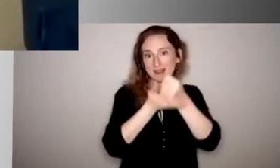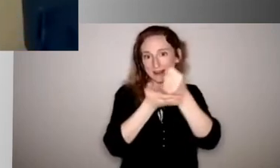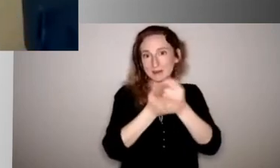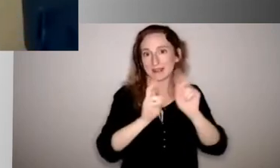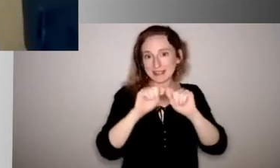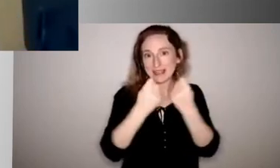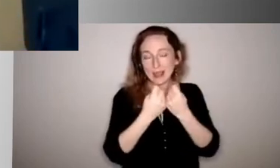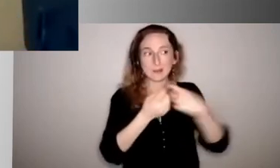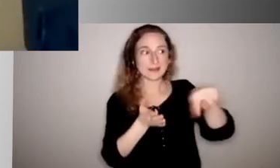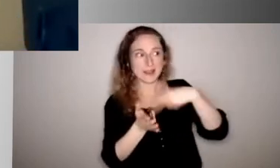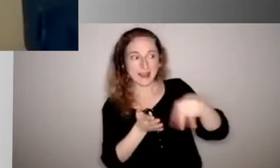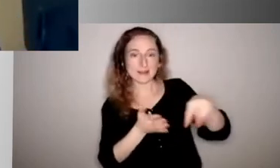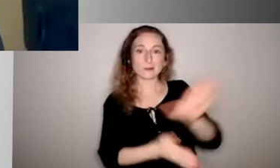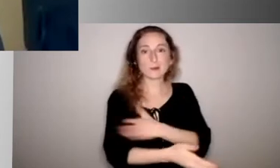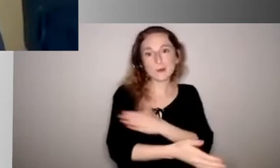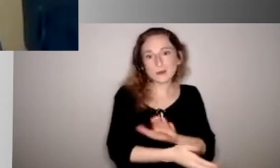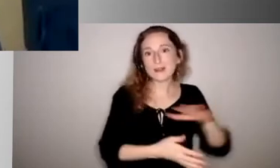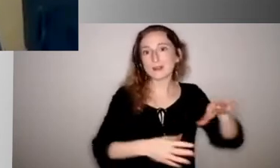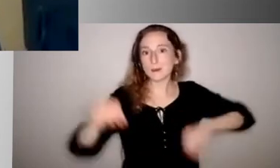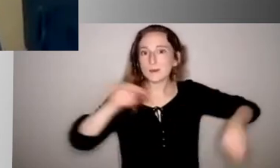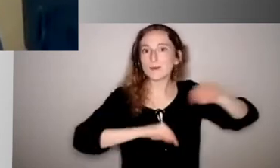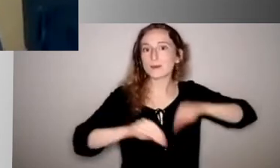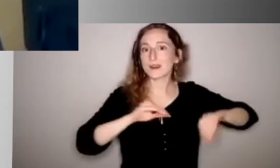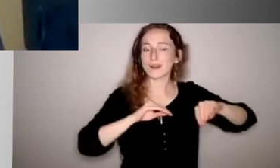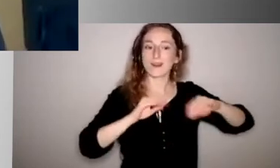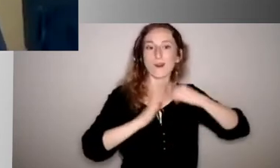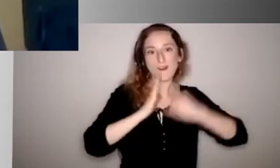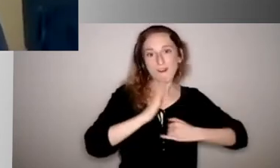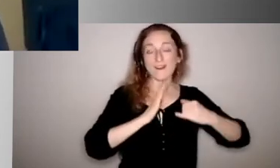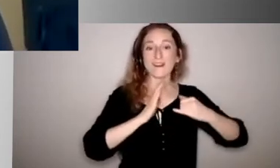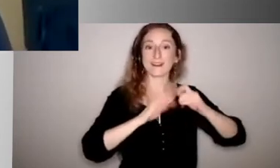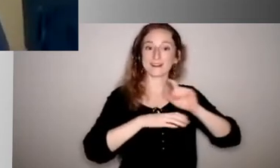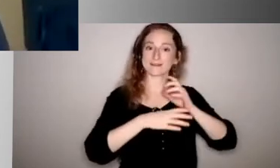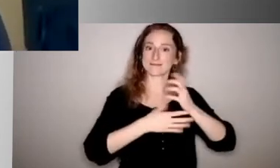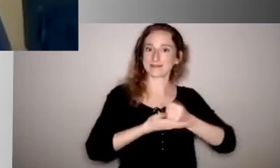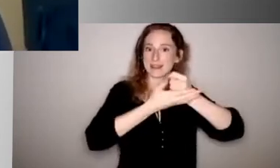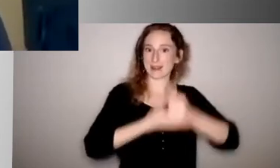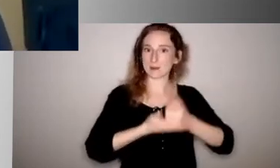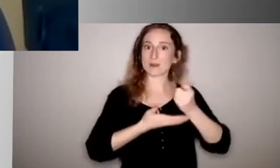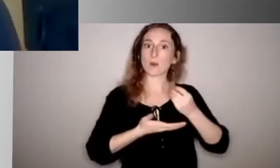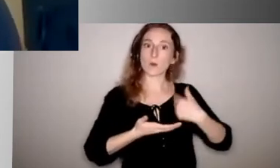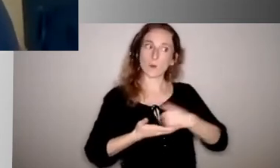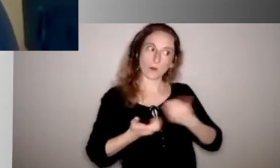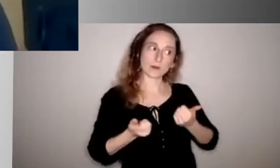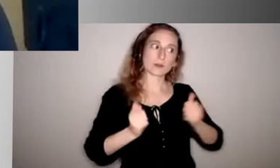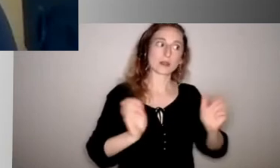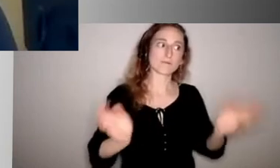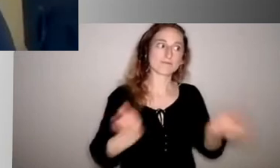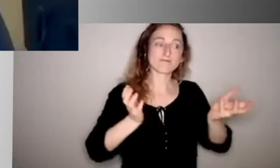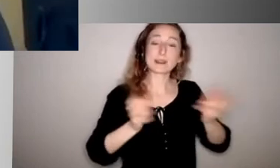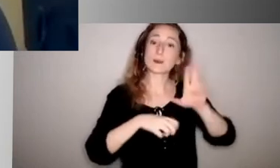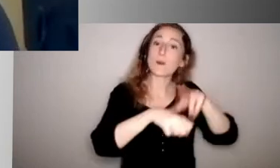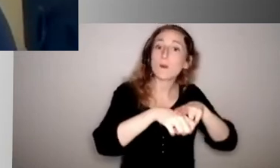music therapy, dance movement therapy. And so what we have been doing here is trying to make it normal, right? So kids definitely, when you